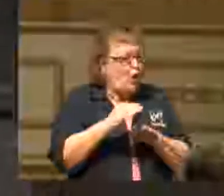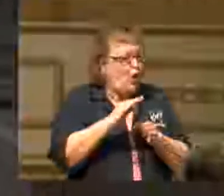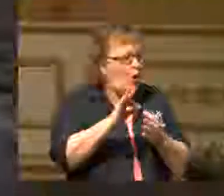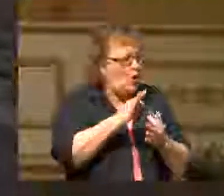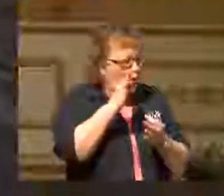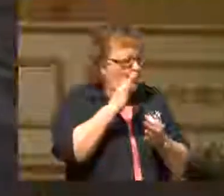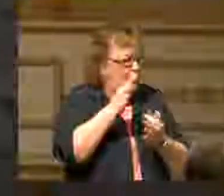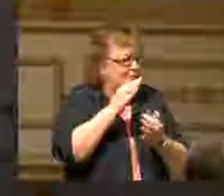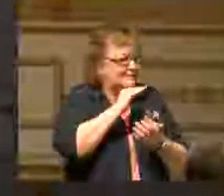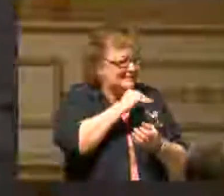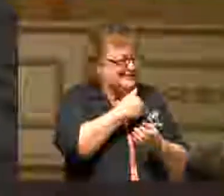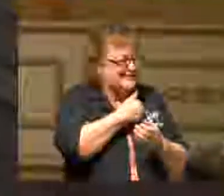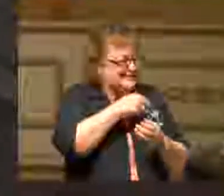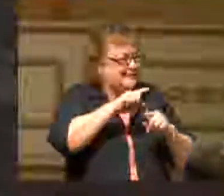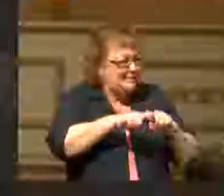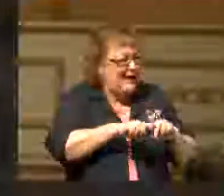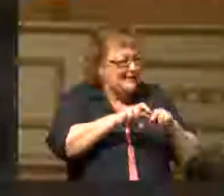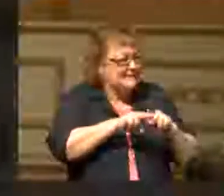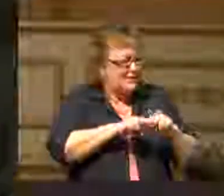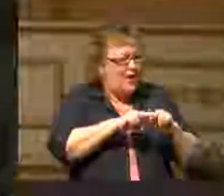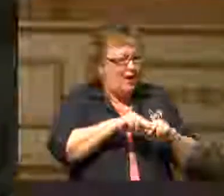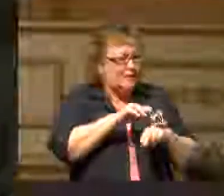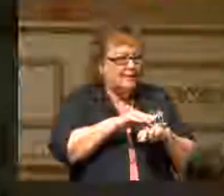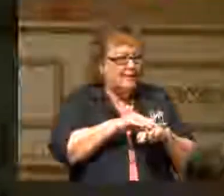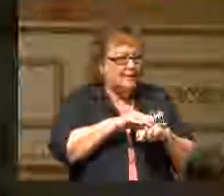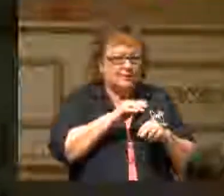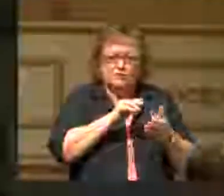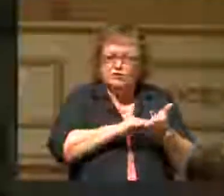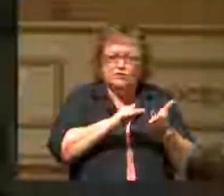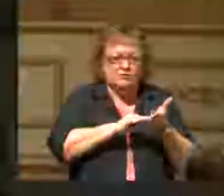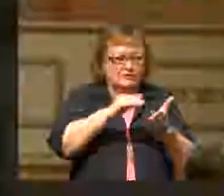better never make an excuse for not being saved.